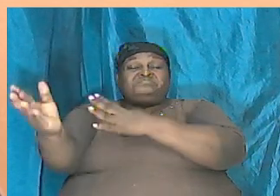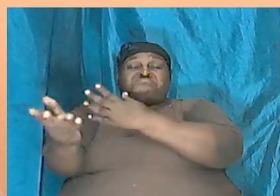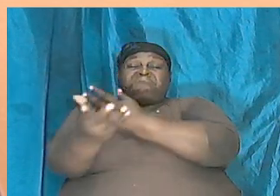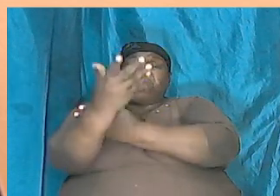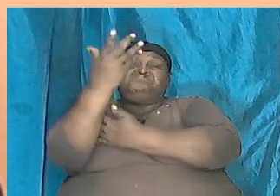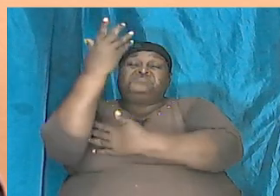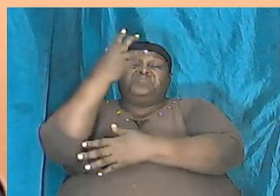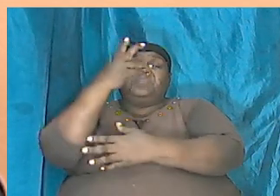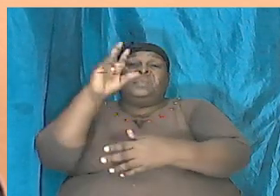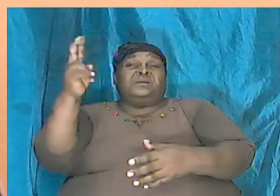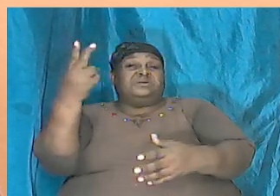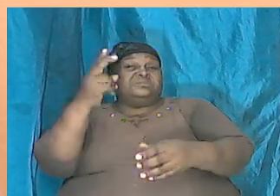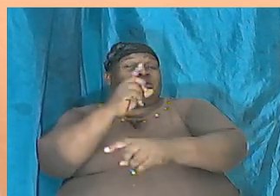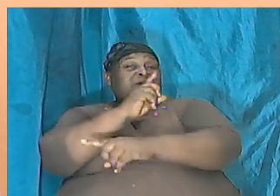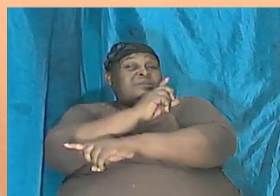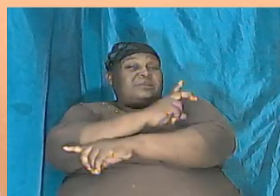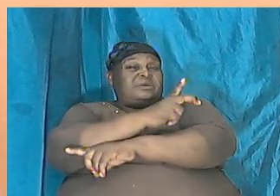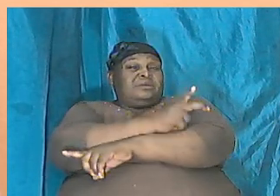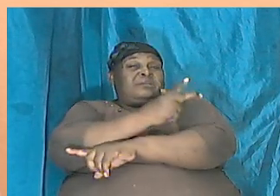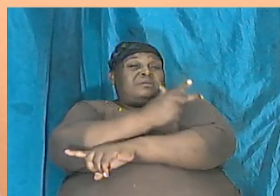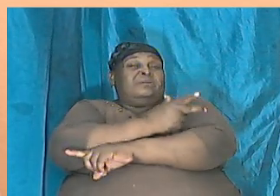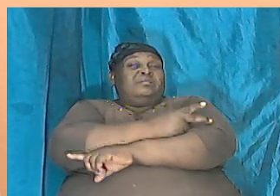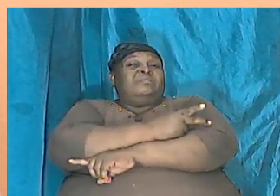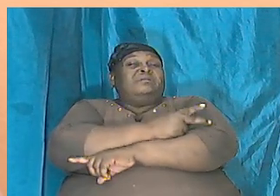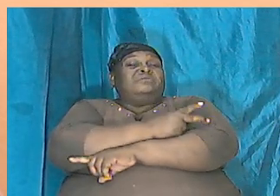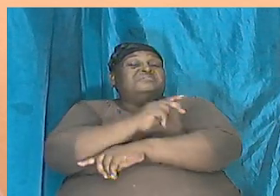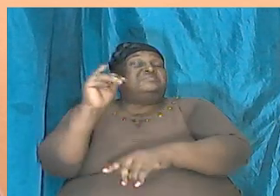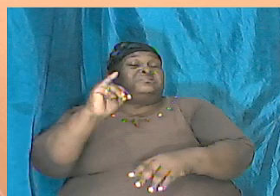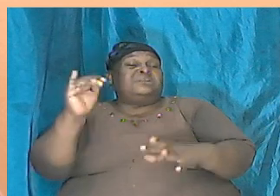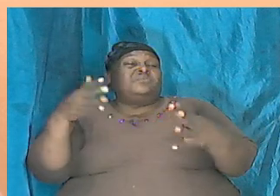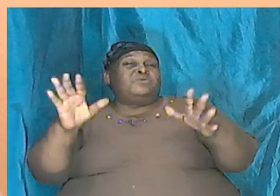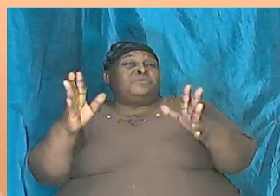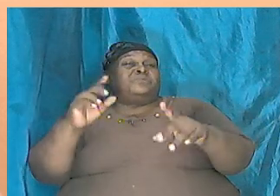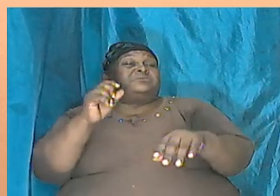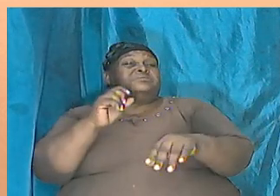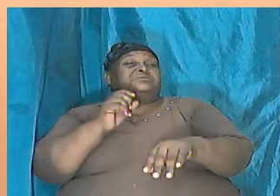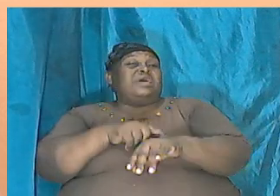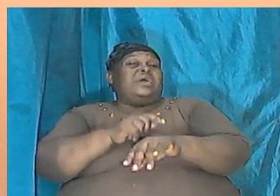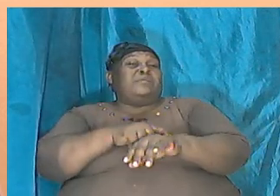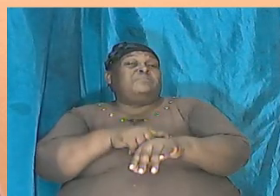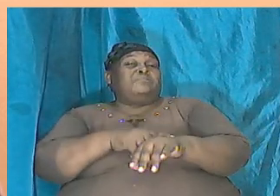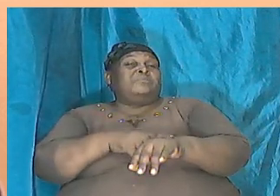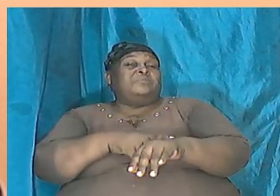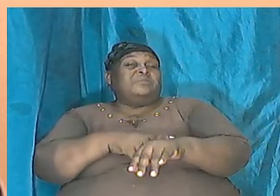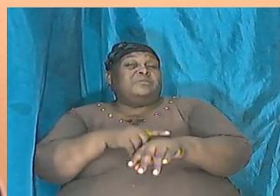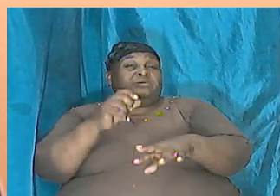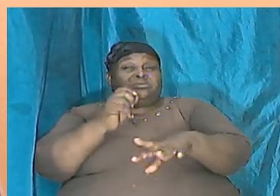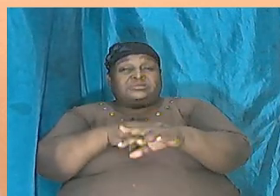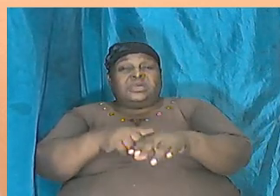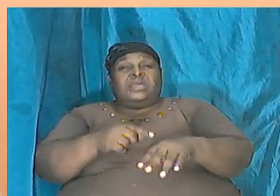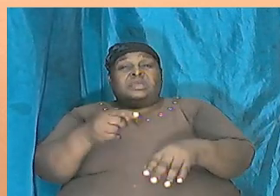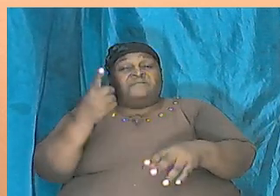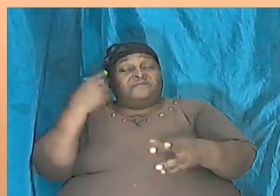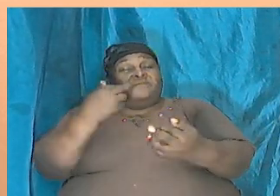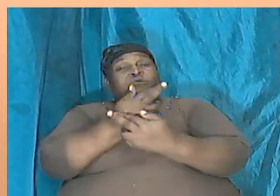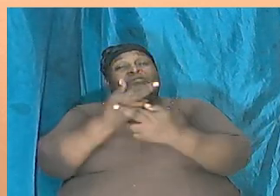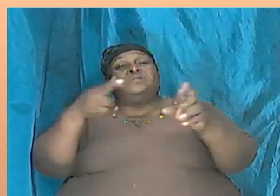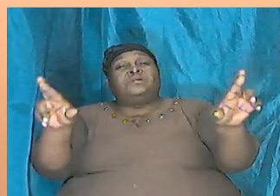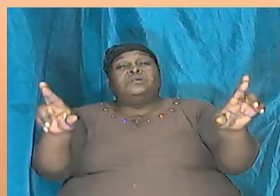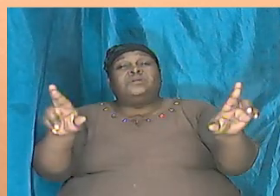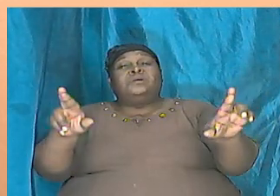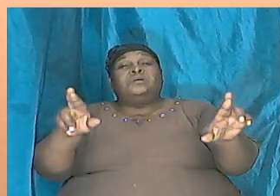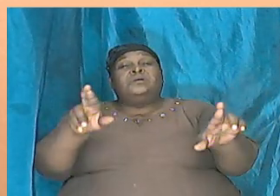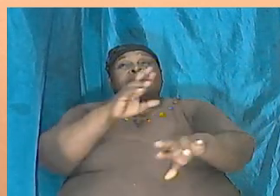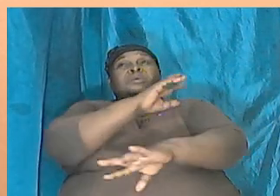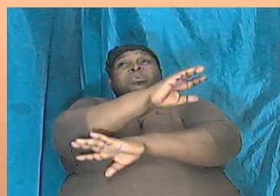came, in the same way when it was time for redemption. In the evening and the morning, they had the